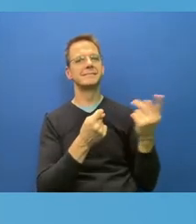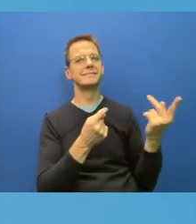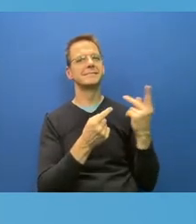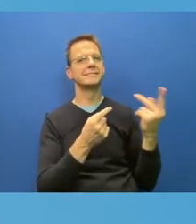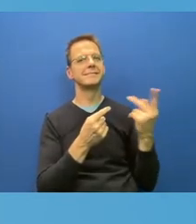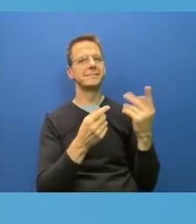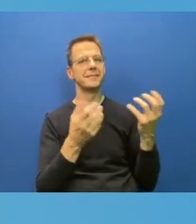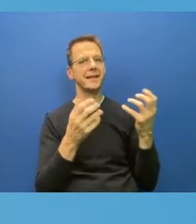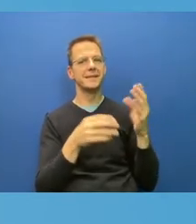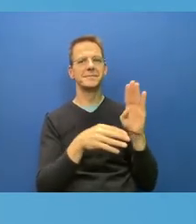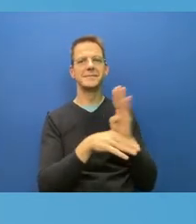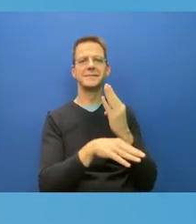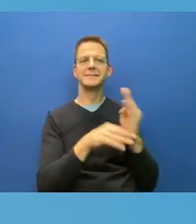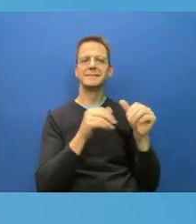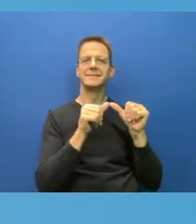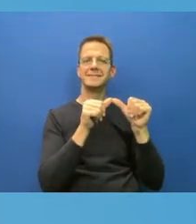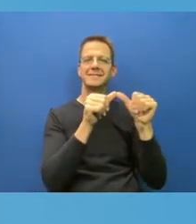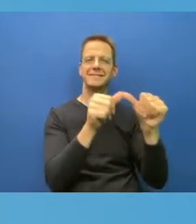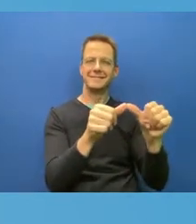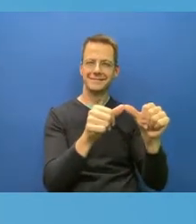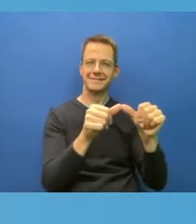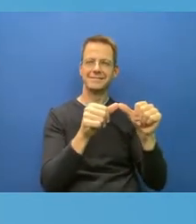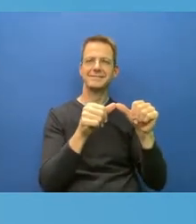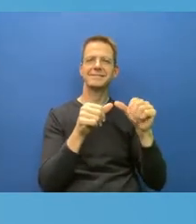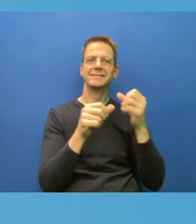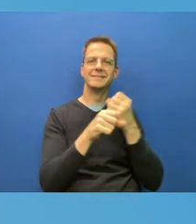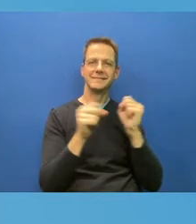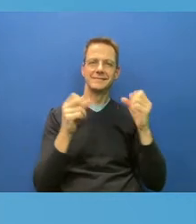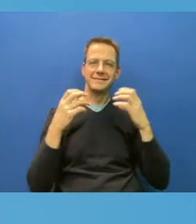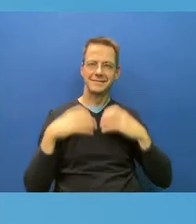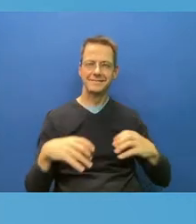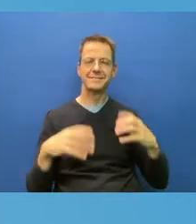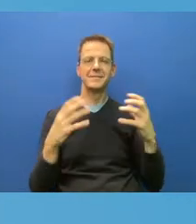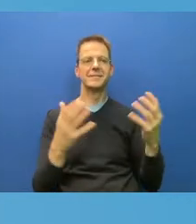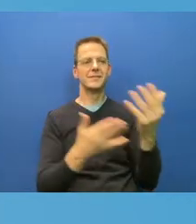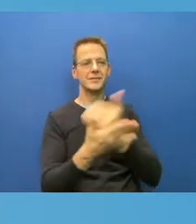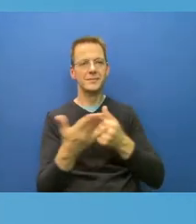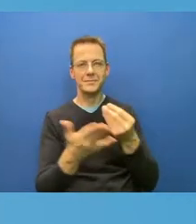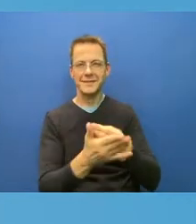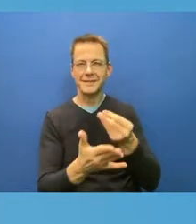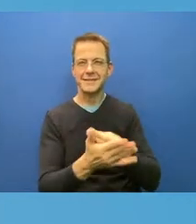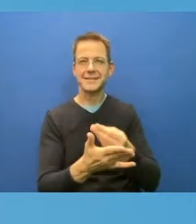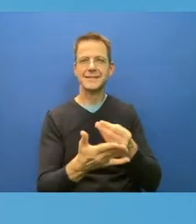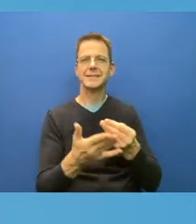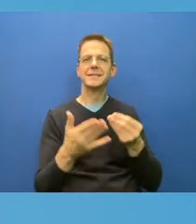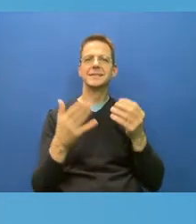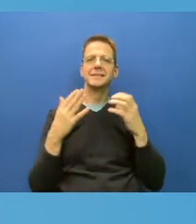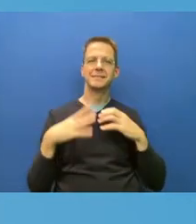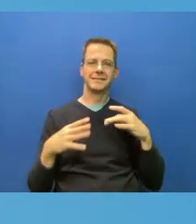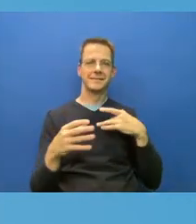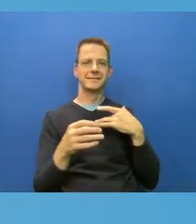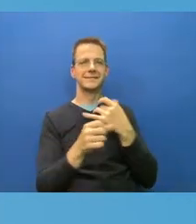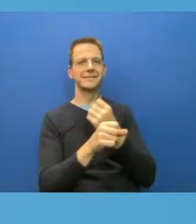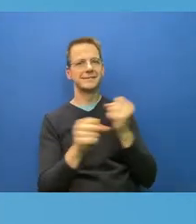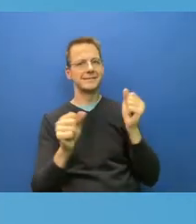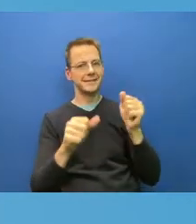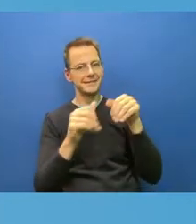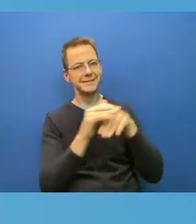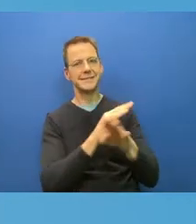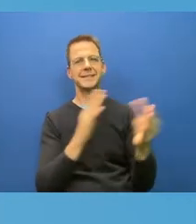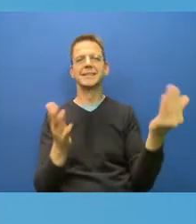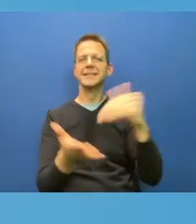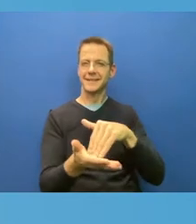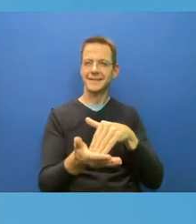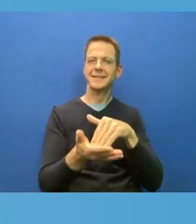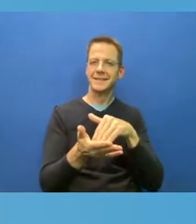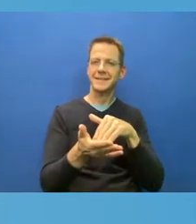have confidence, you know, have, have customers have confidence to come back. And that's achievable. But the difficulty is that, you know, there seems to